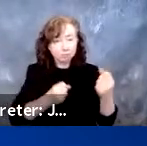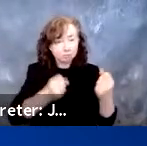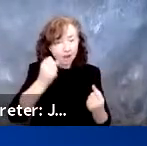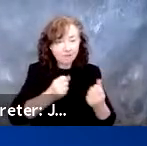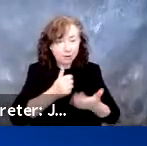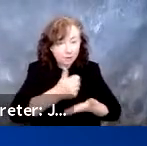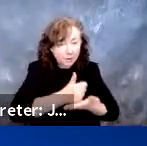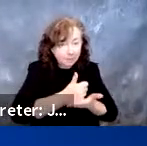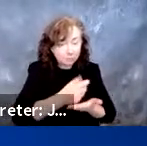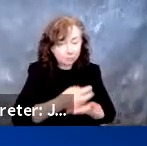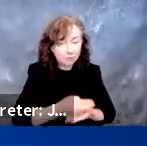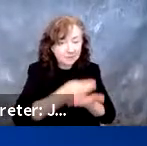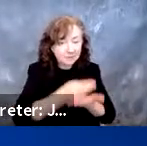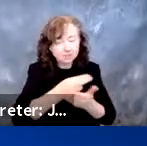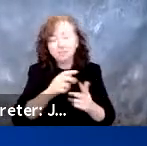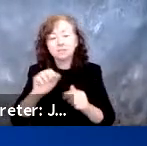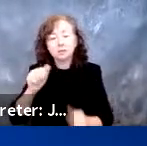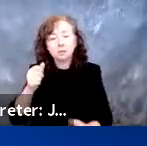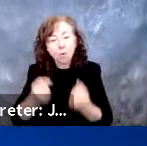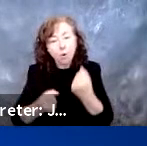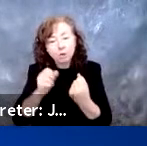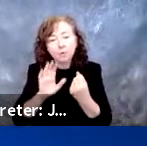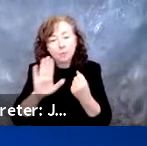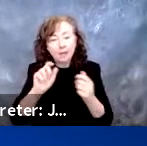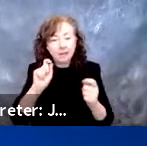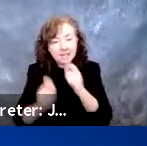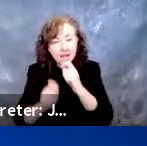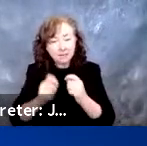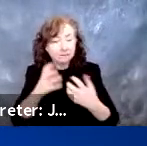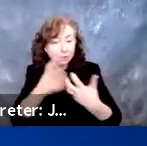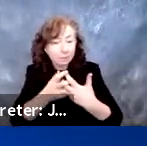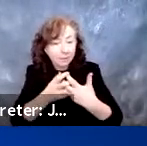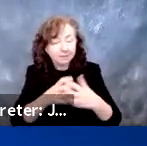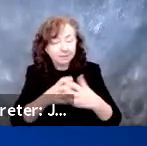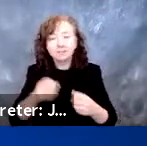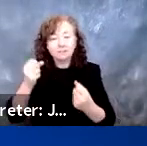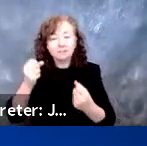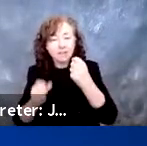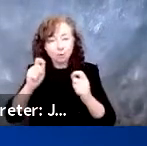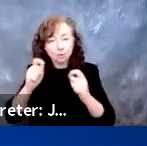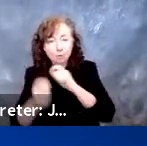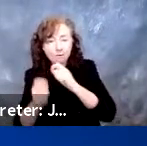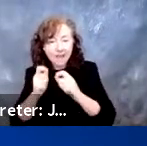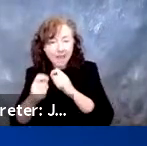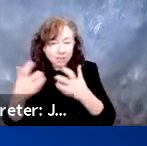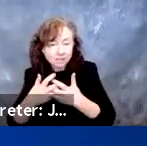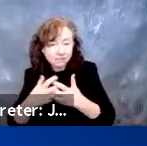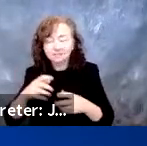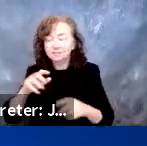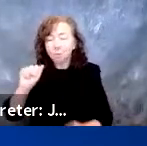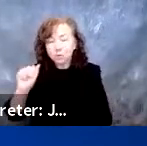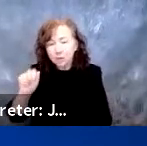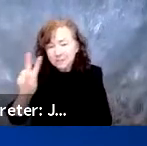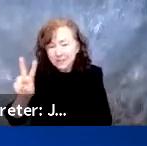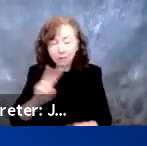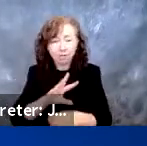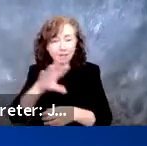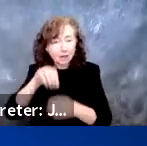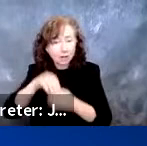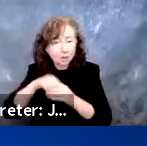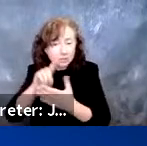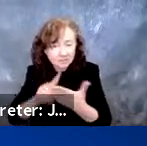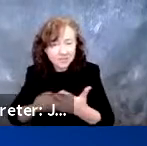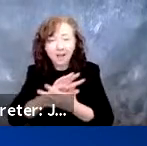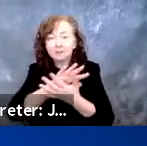automobile adaptive equipment, quality assurance, vehicle modification, inclusive design, and autonomous vehicles. Welcome, Amy.